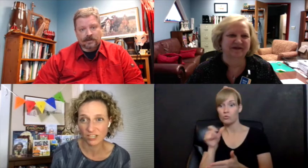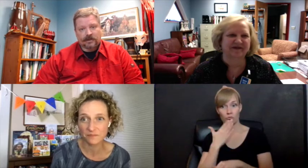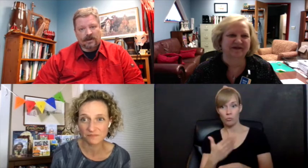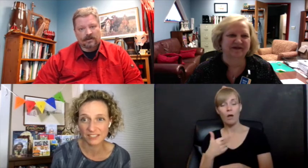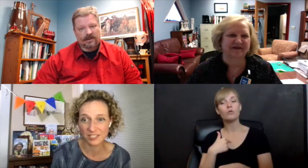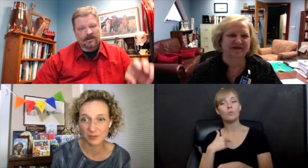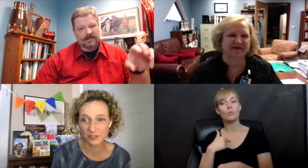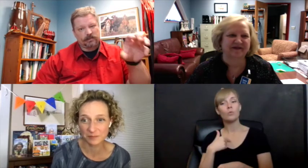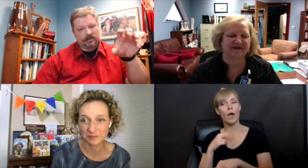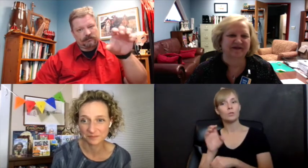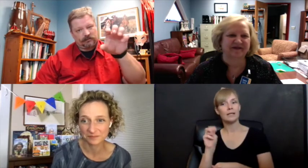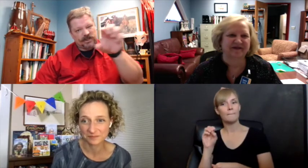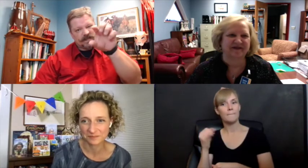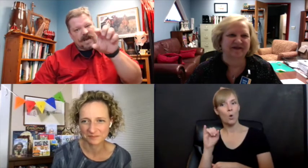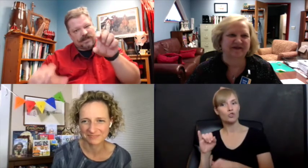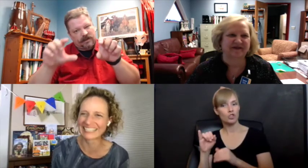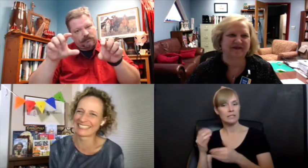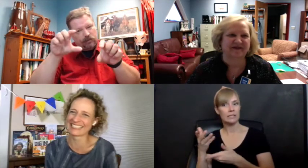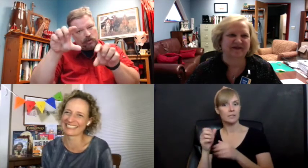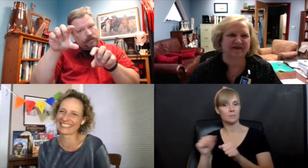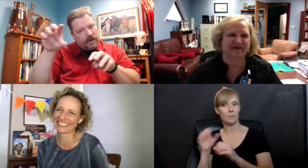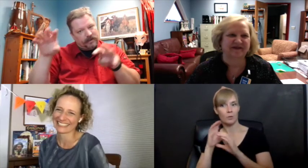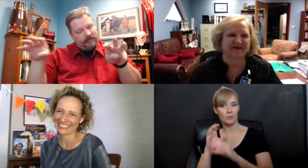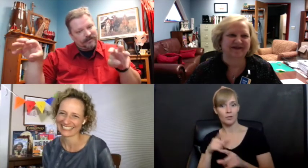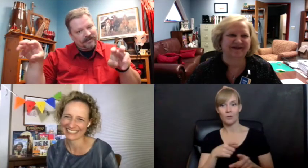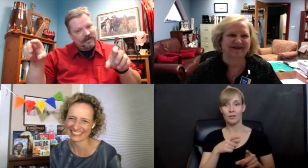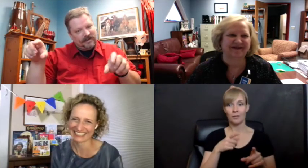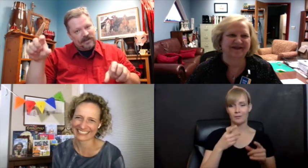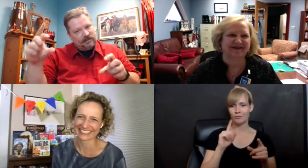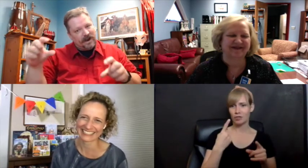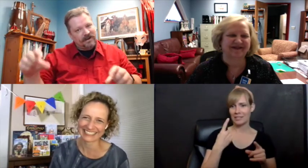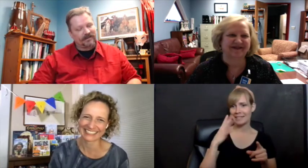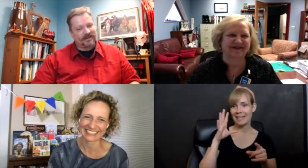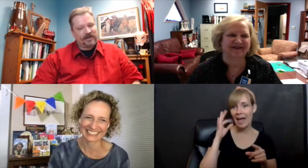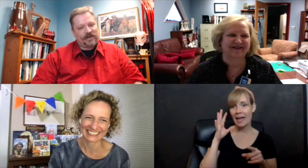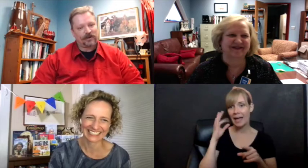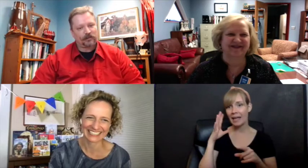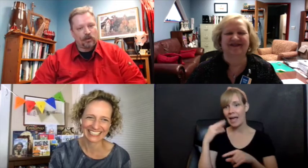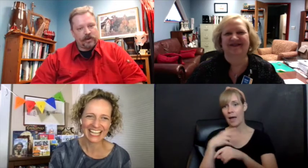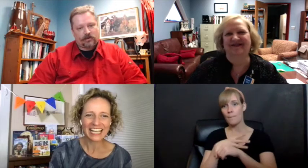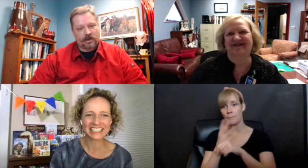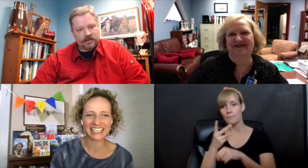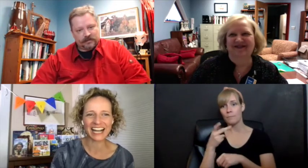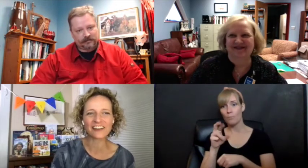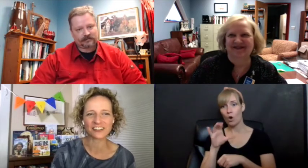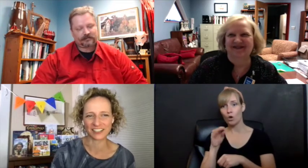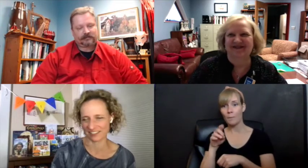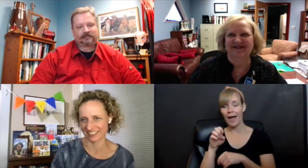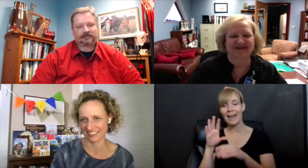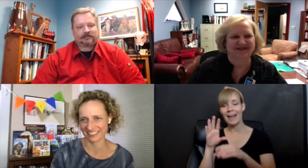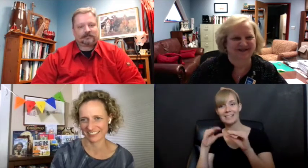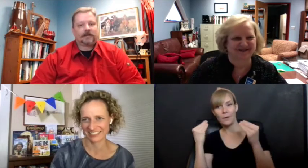Just a long, a long symbol, bunch of cats and a porcupine and, and a smile. And you've got your point across. It's like